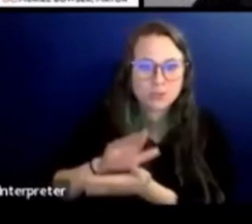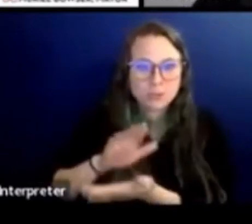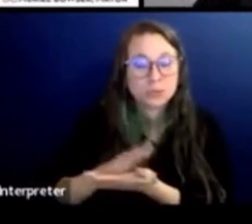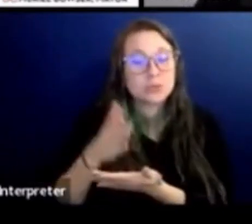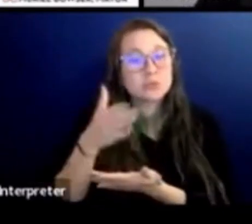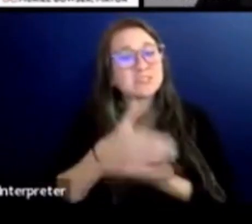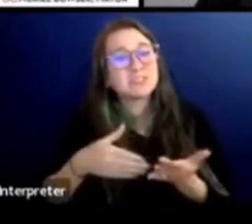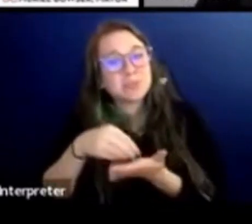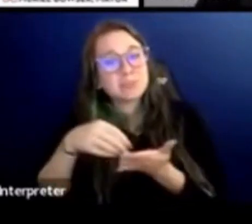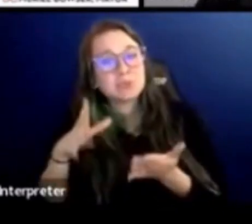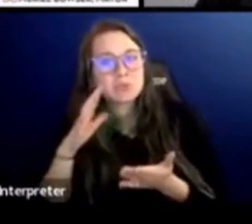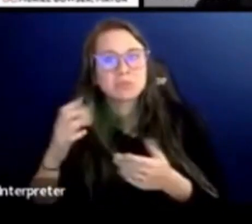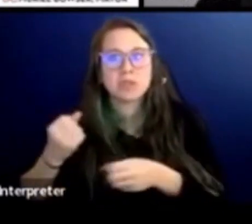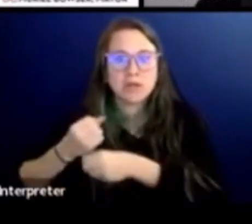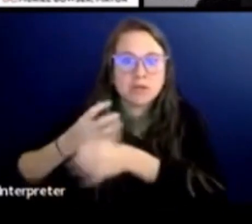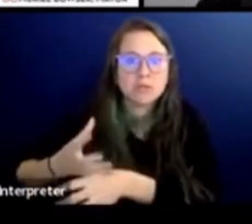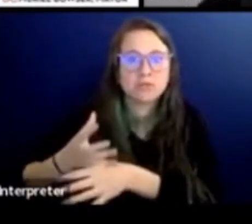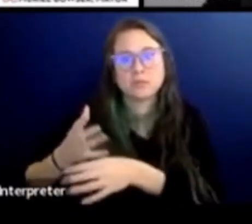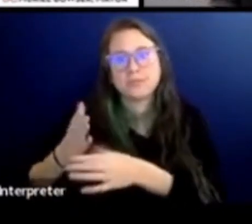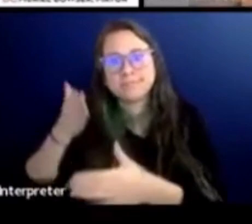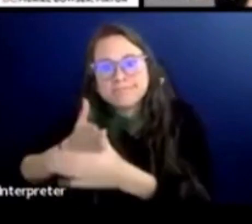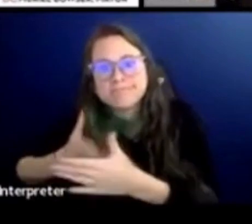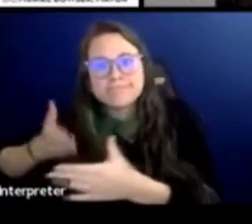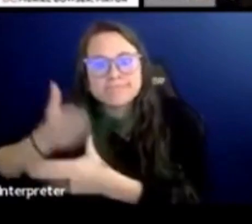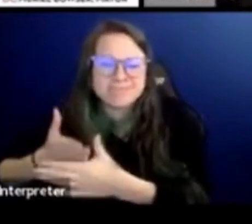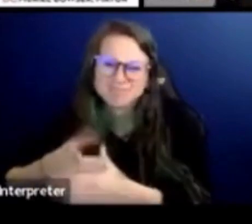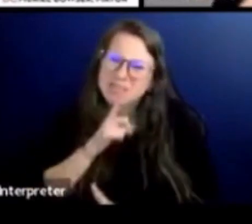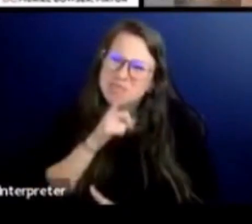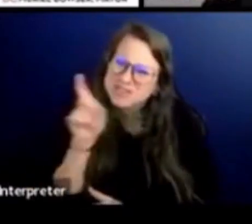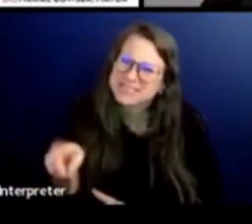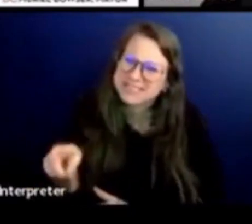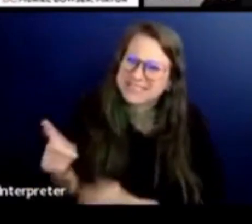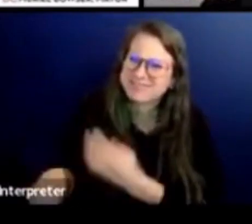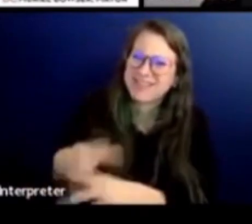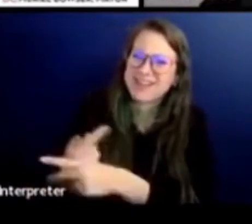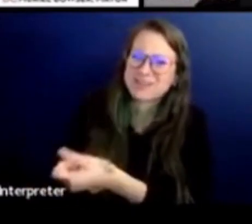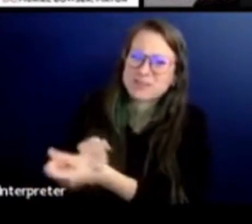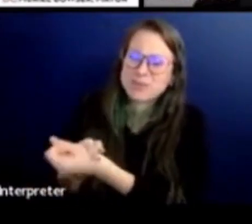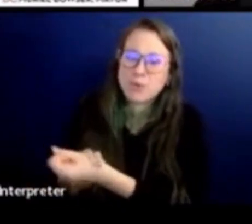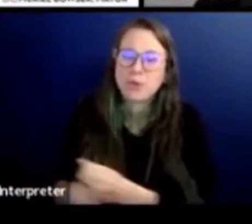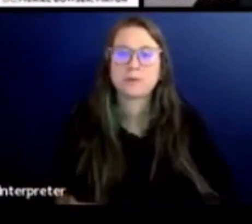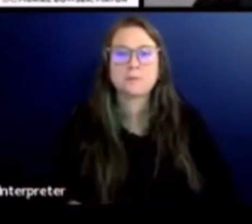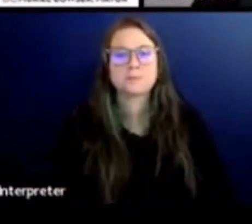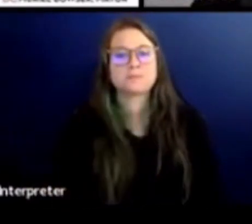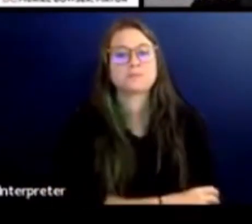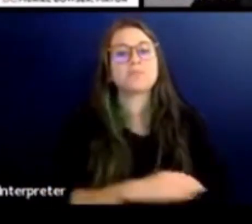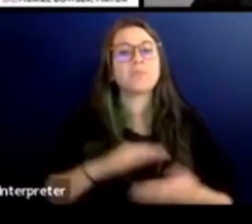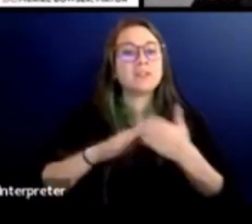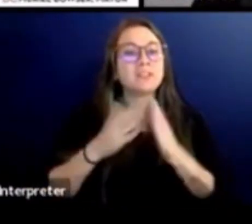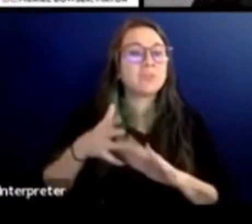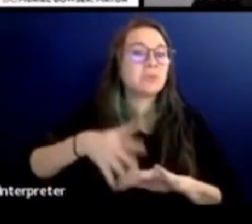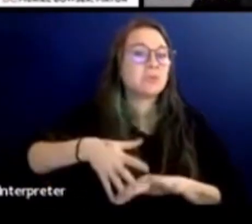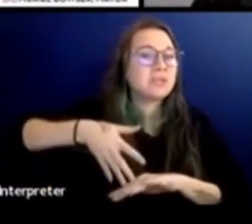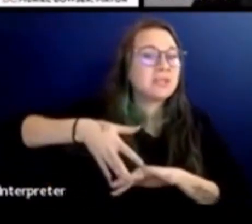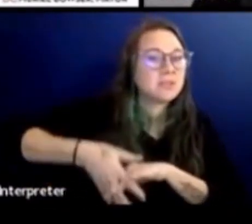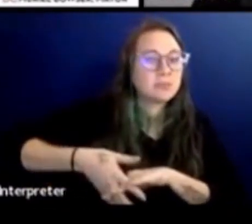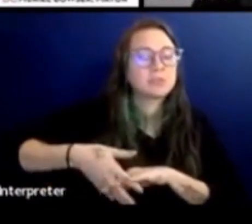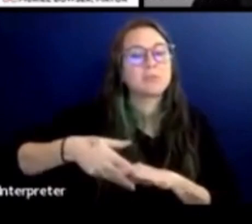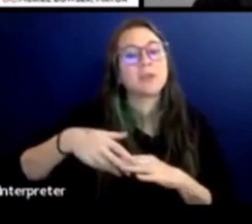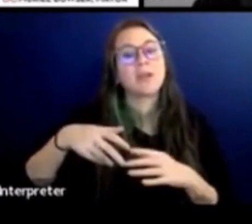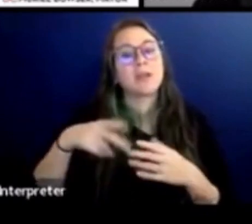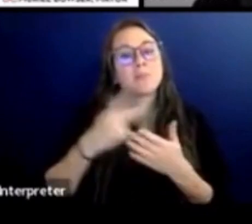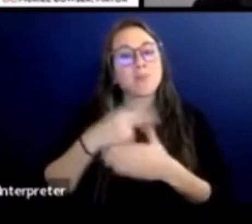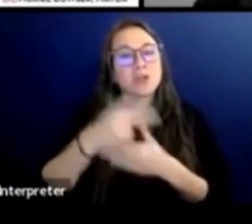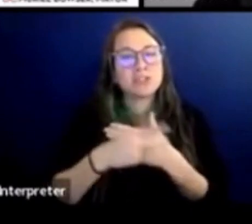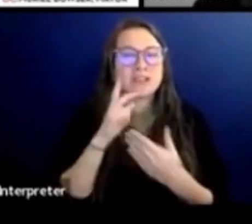causing disruptions truly need this. Additionally, OST programs like the Community Enrichment Project have limited budgets and operate